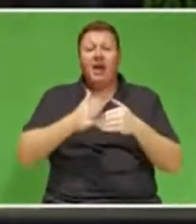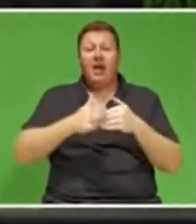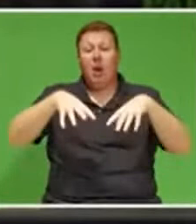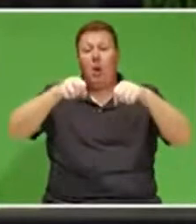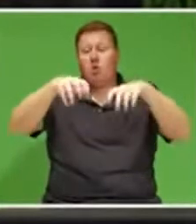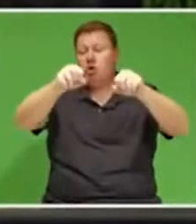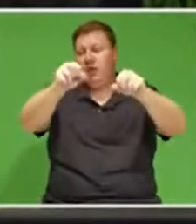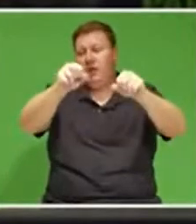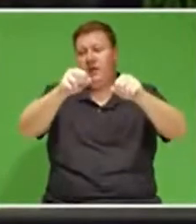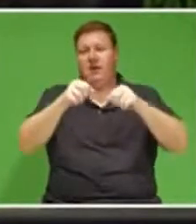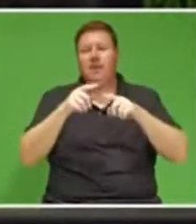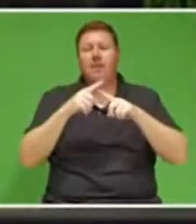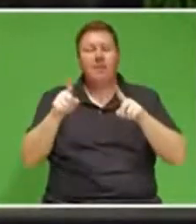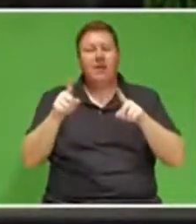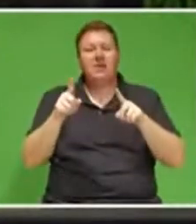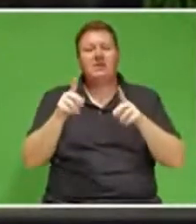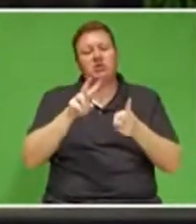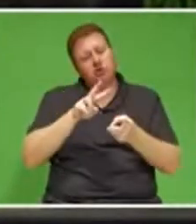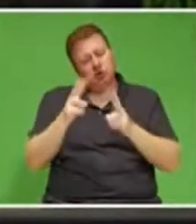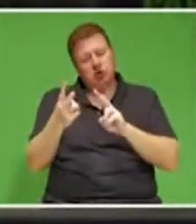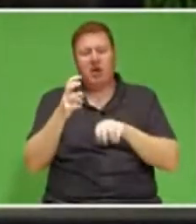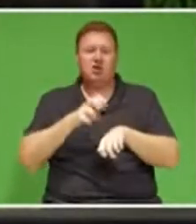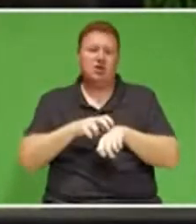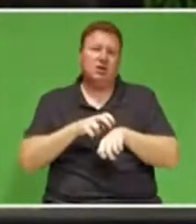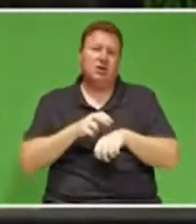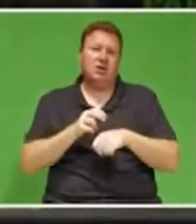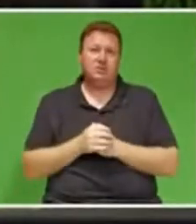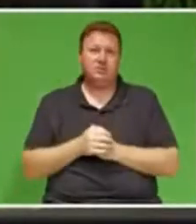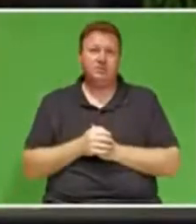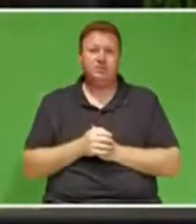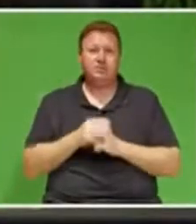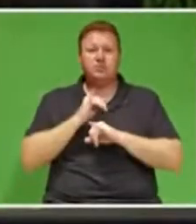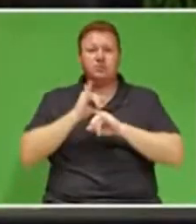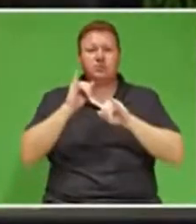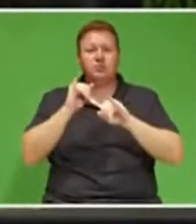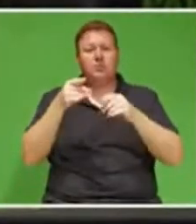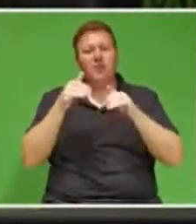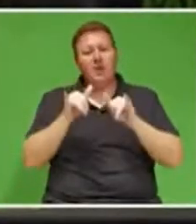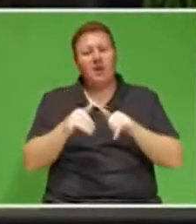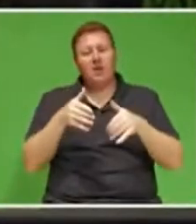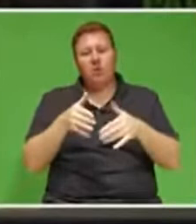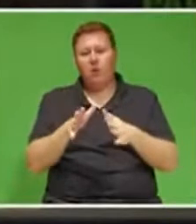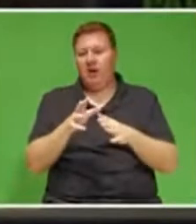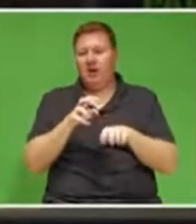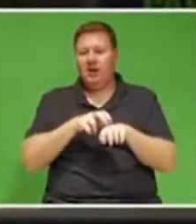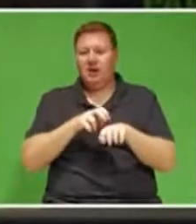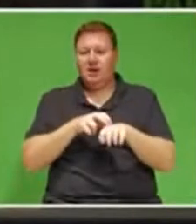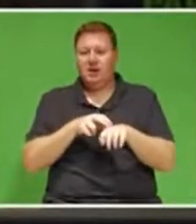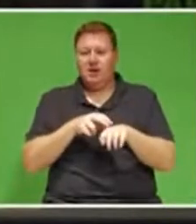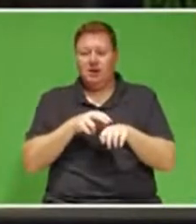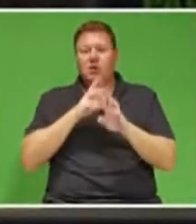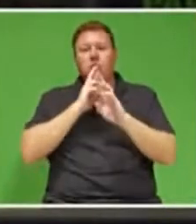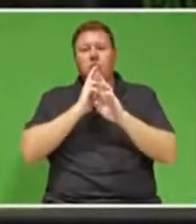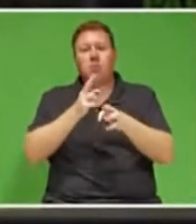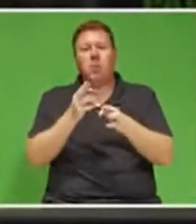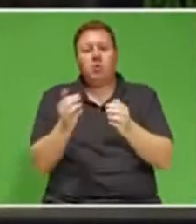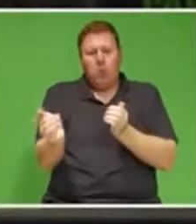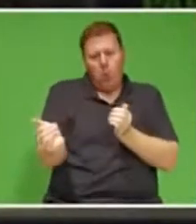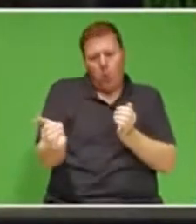we must shift gear. A crisis of this nature demands a coordinated response